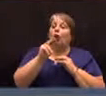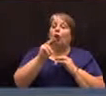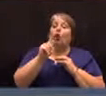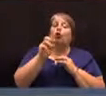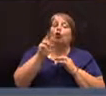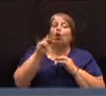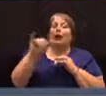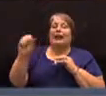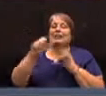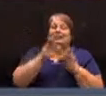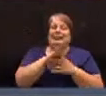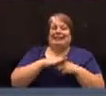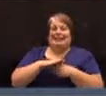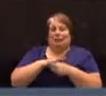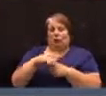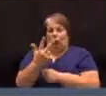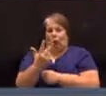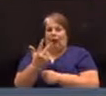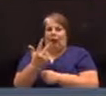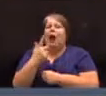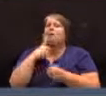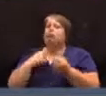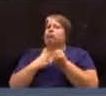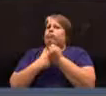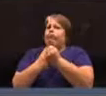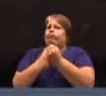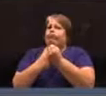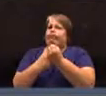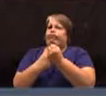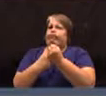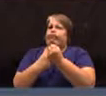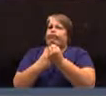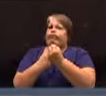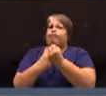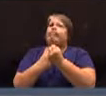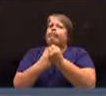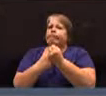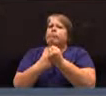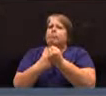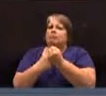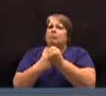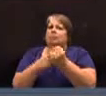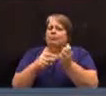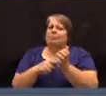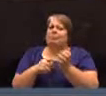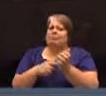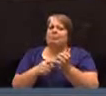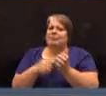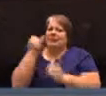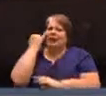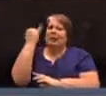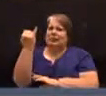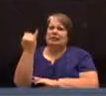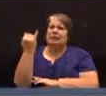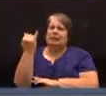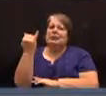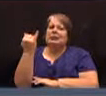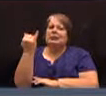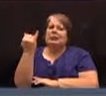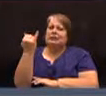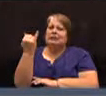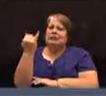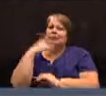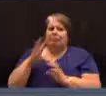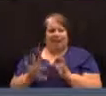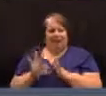Ms. Turnis. Turnis, 3, I do support Spoon in this endeavor. Um, I find